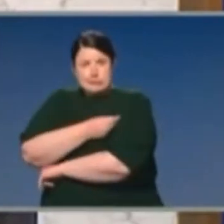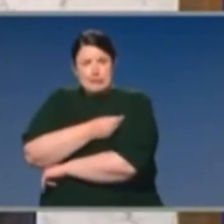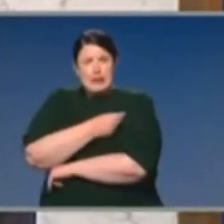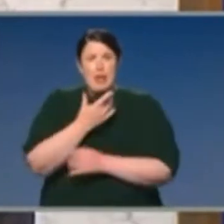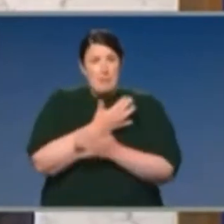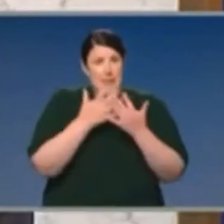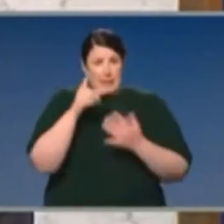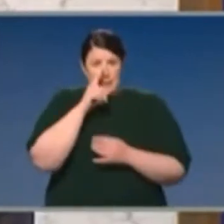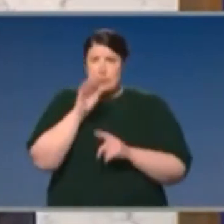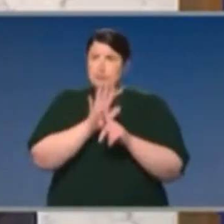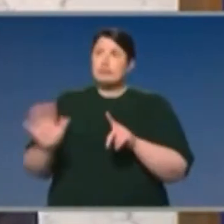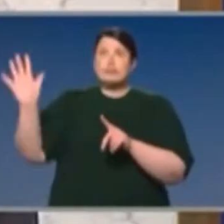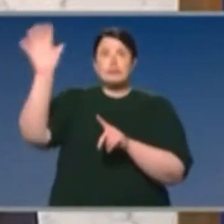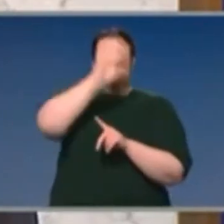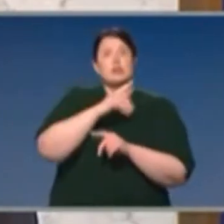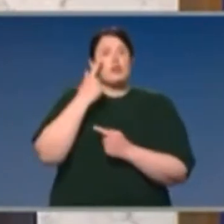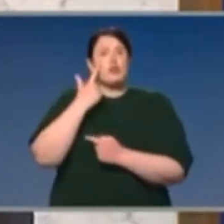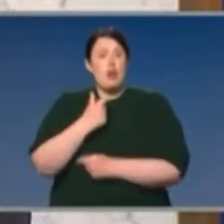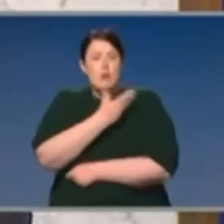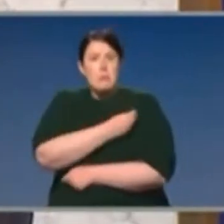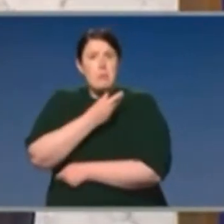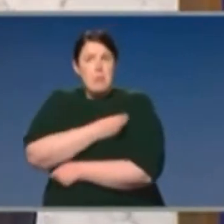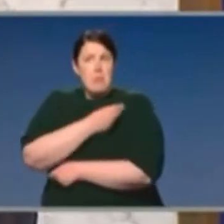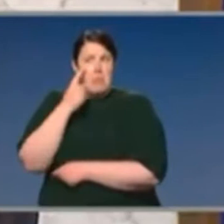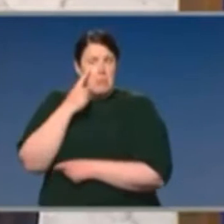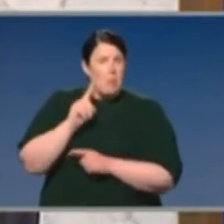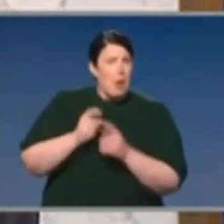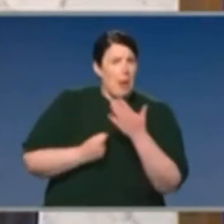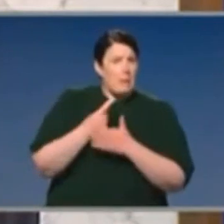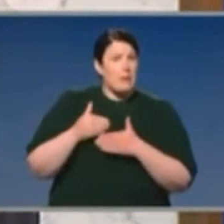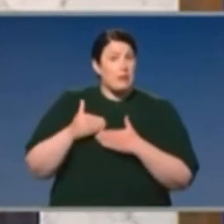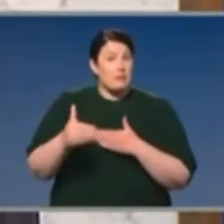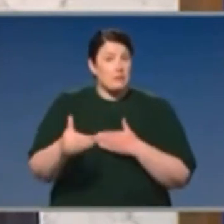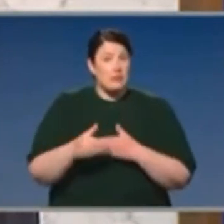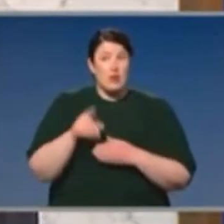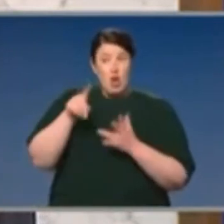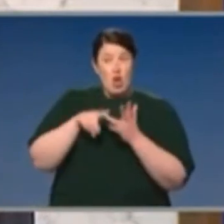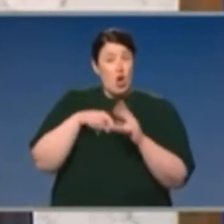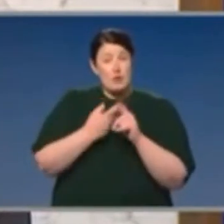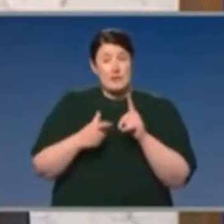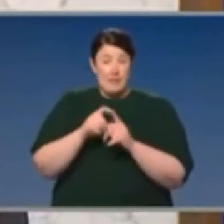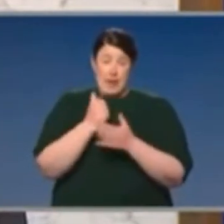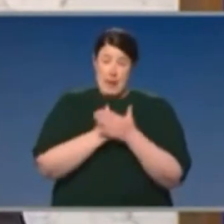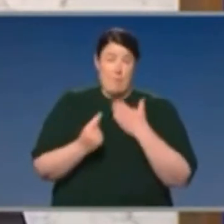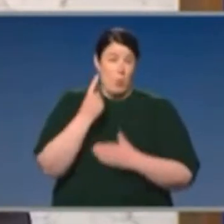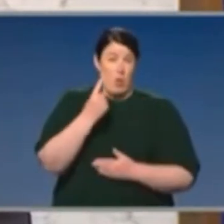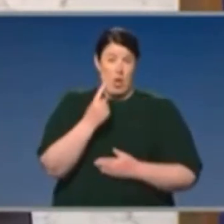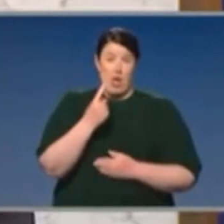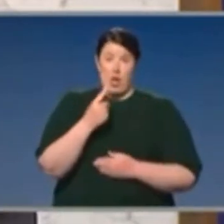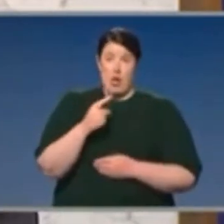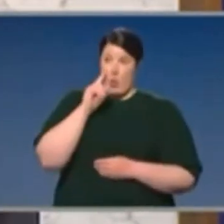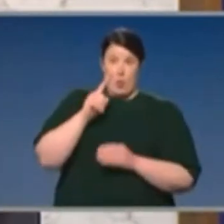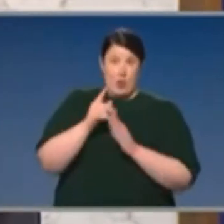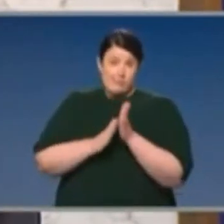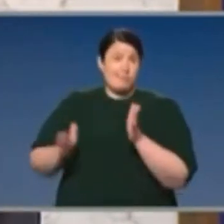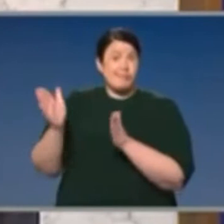across a variety of different nations. And this is one of the world's most prospective vaccines and one of the world's most